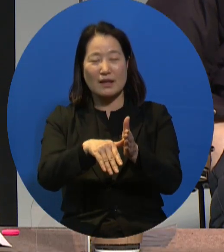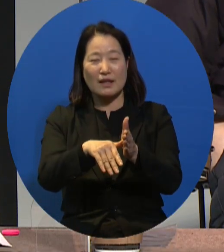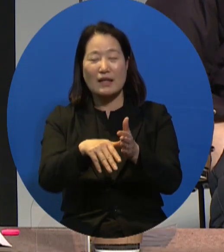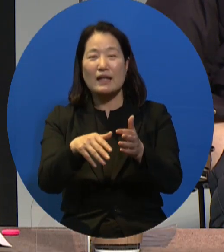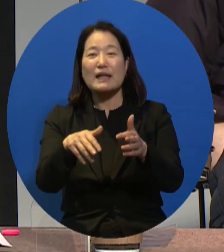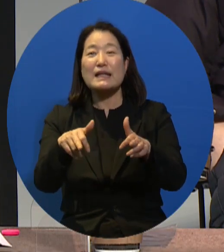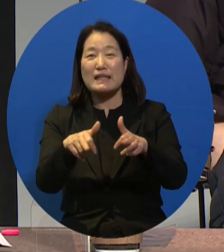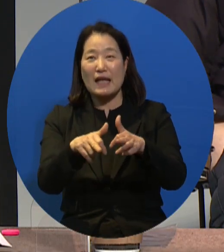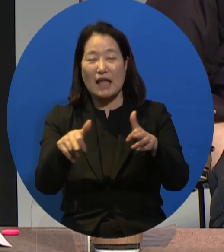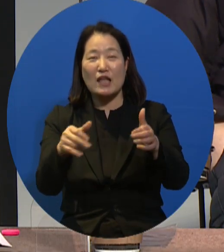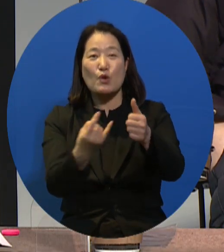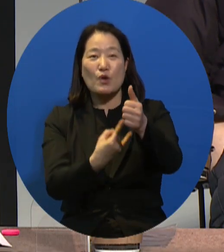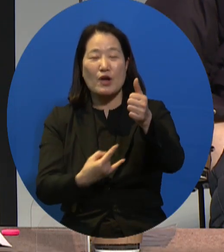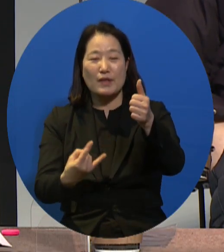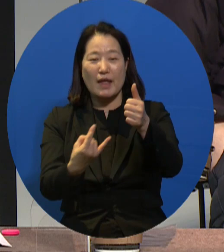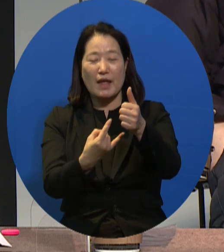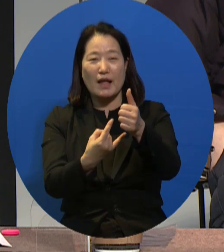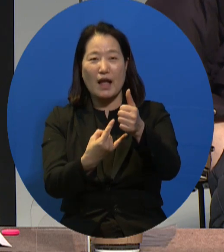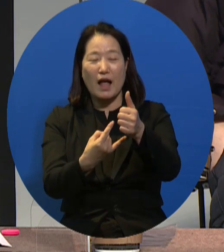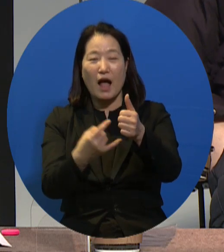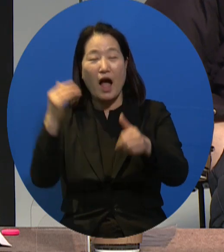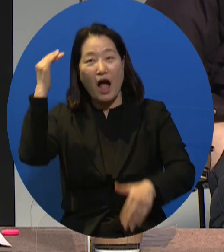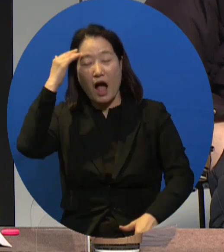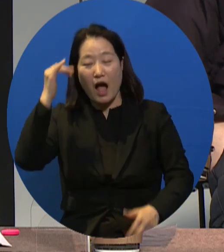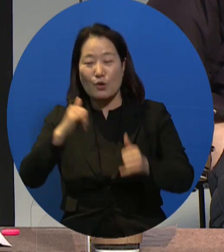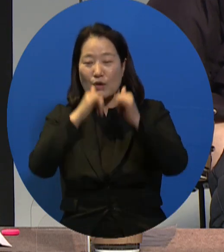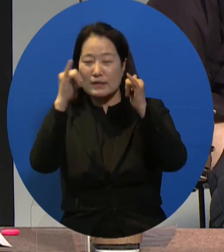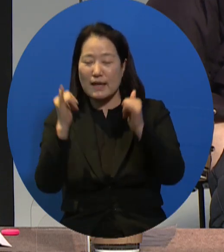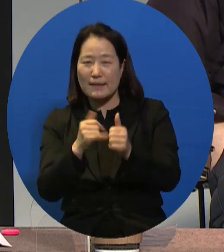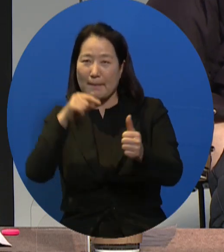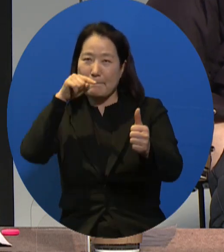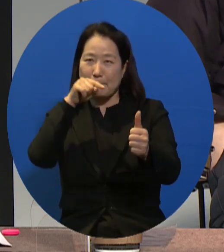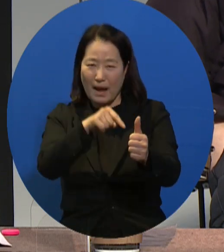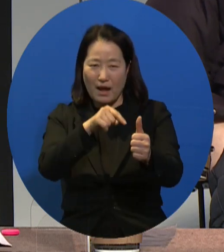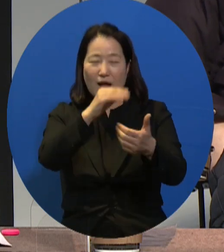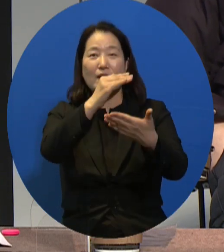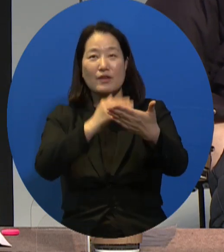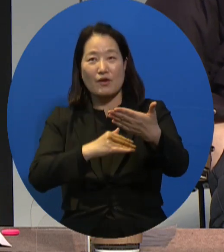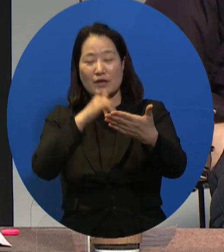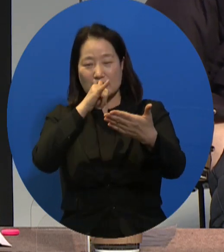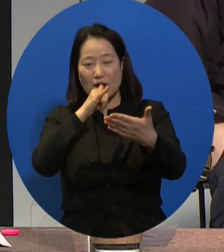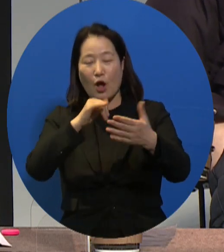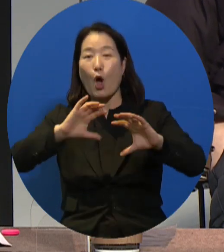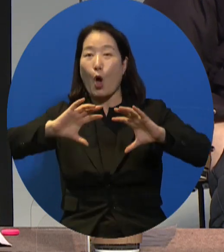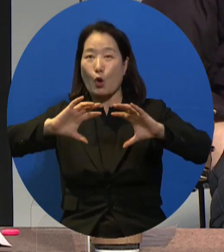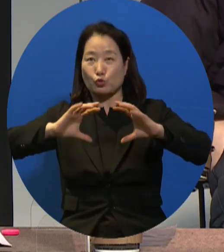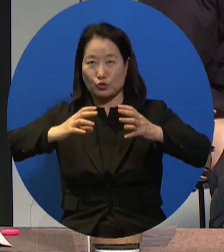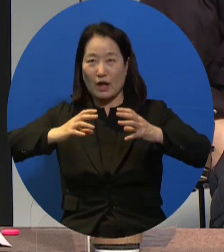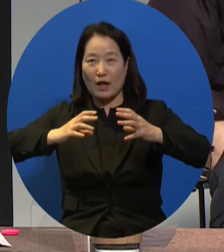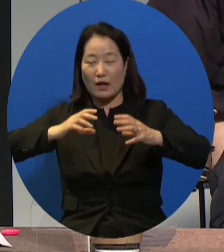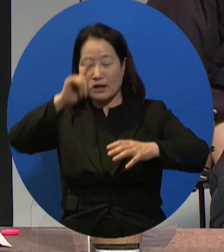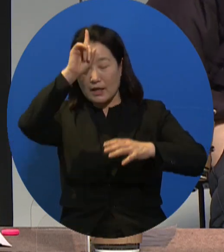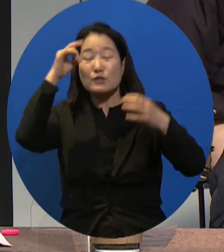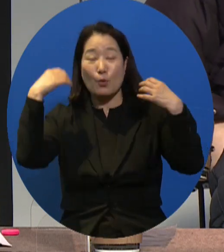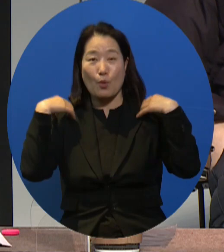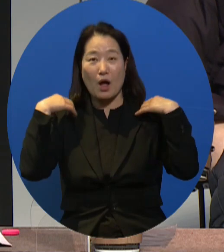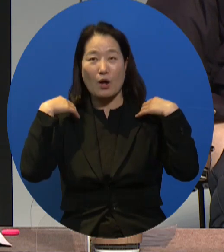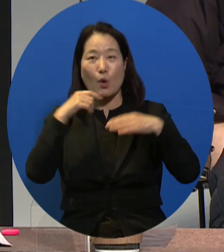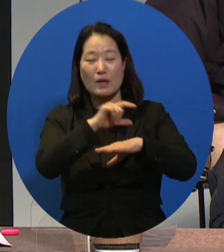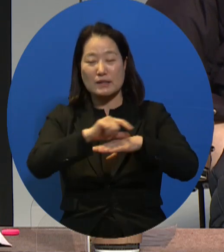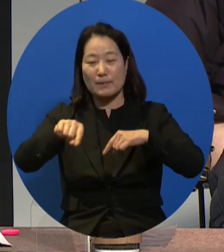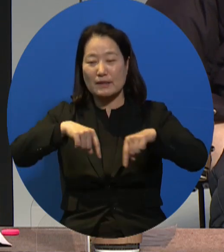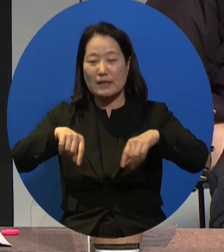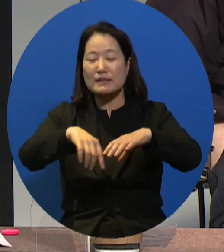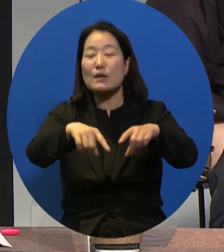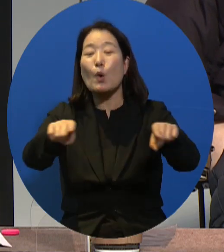persons. And there was a recommendation by the UN Committee on the Rights of Disabled Persons and the